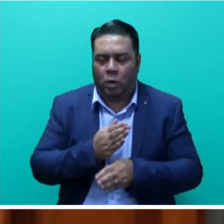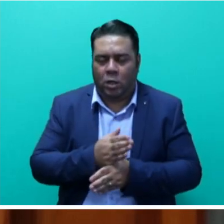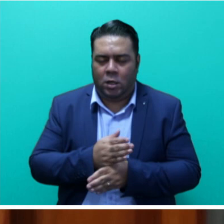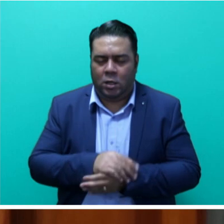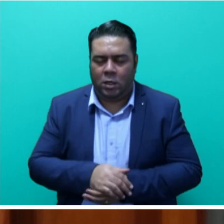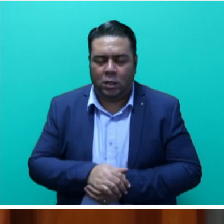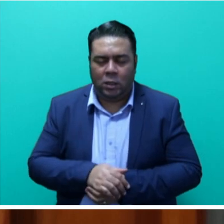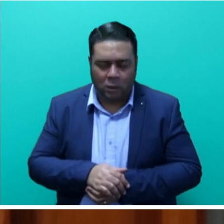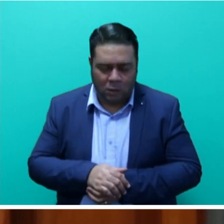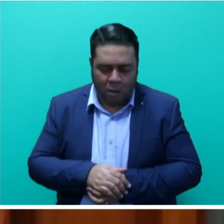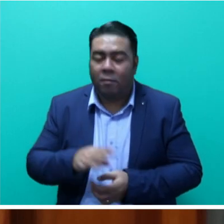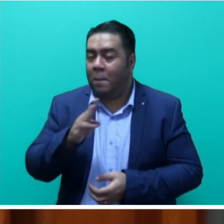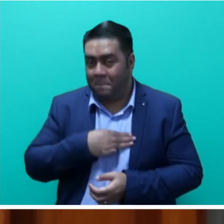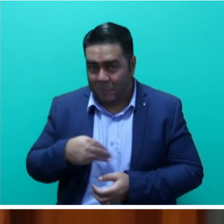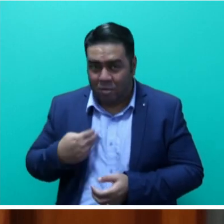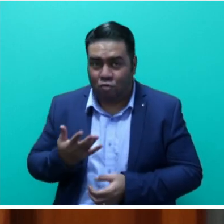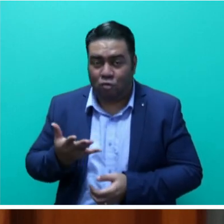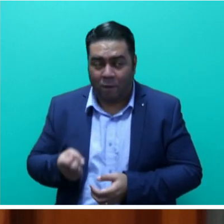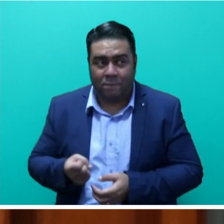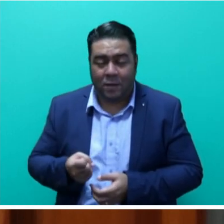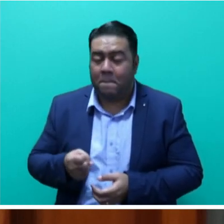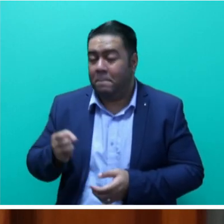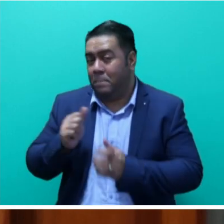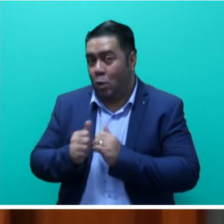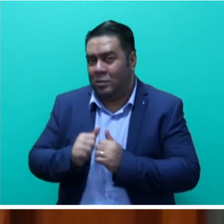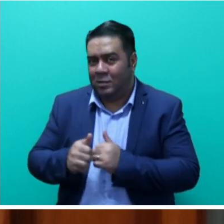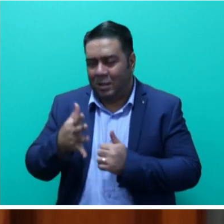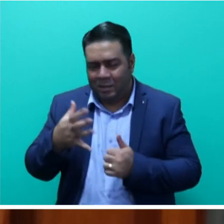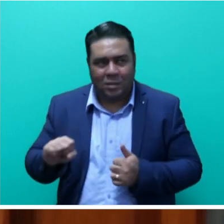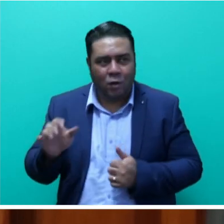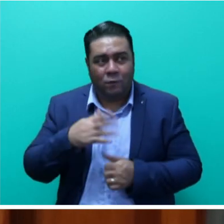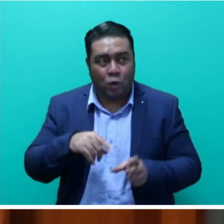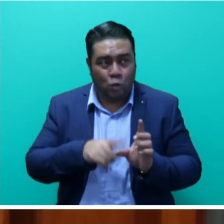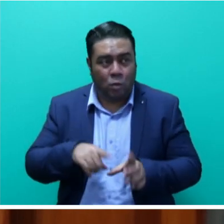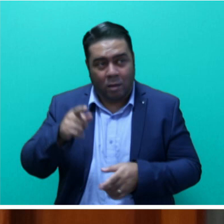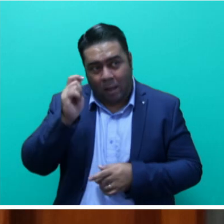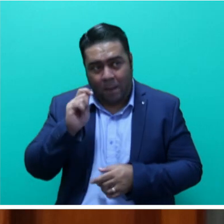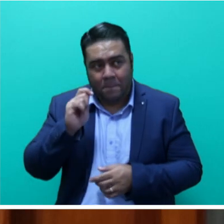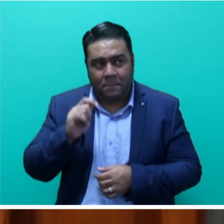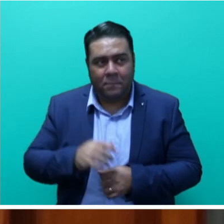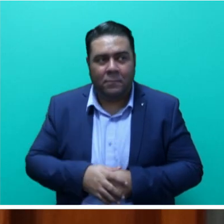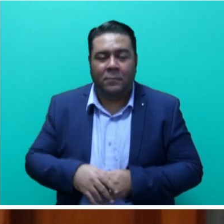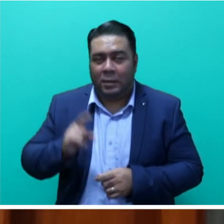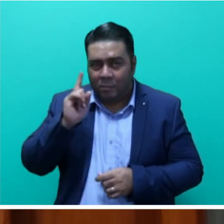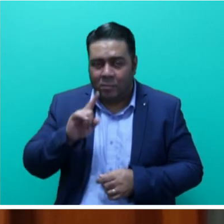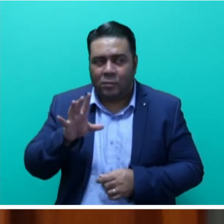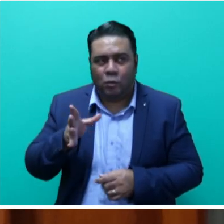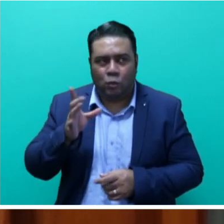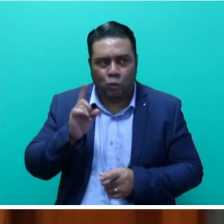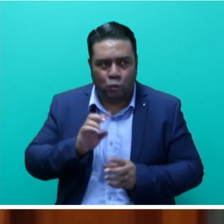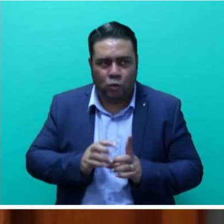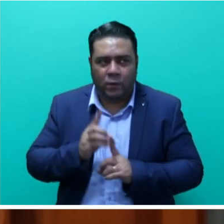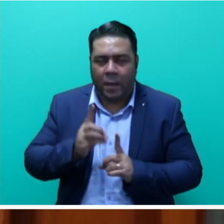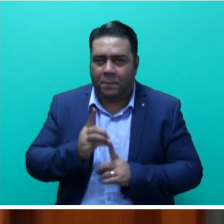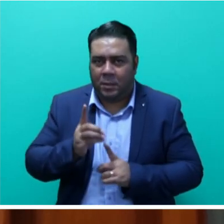the Honourable Speaker of the Minister of Sports has insisted for every youth club that they seriously contemplate developing